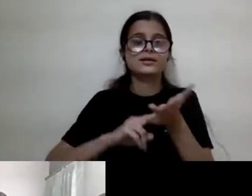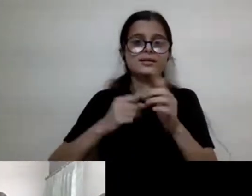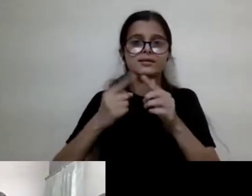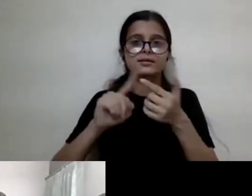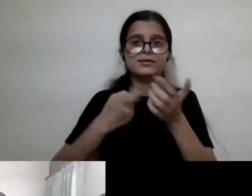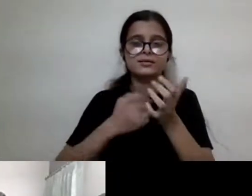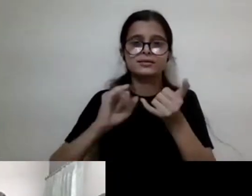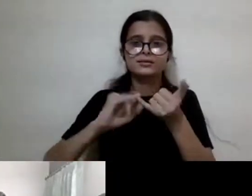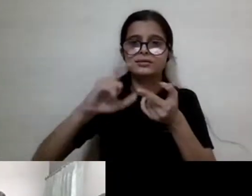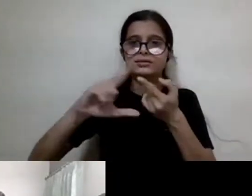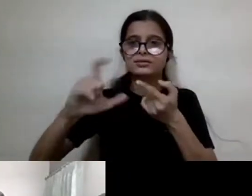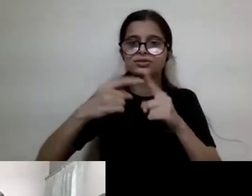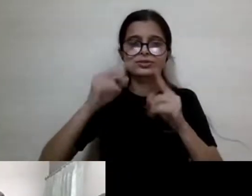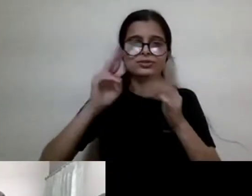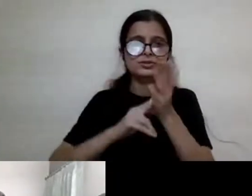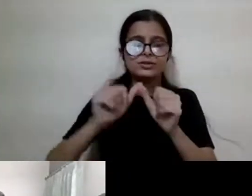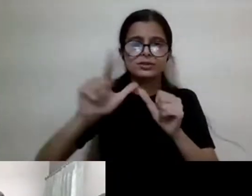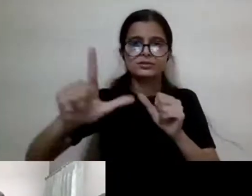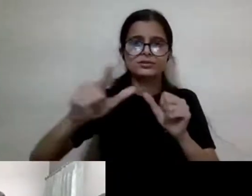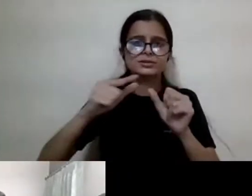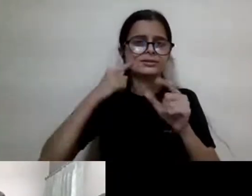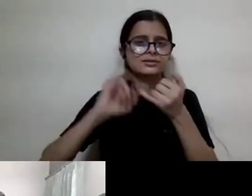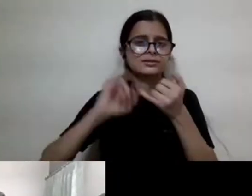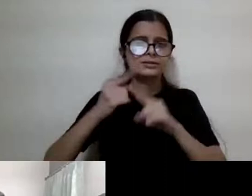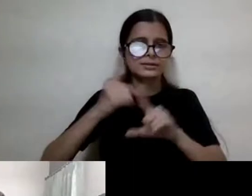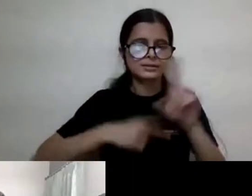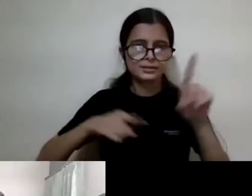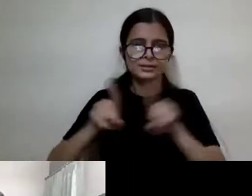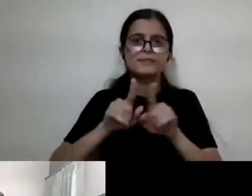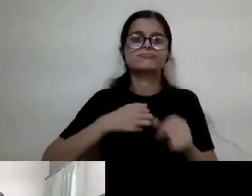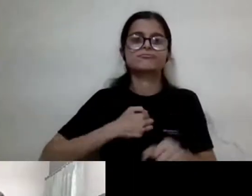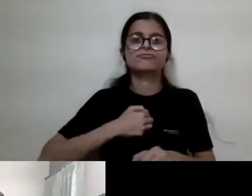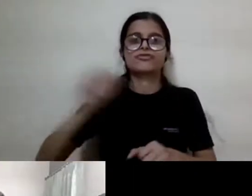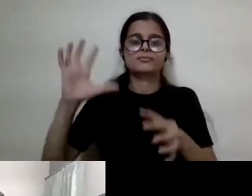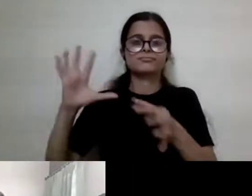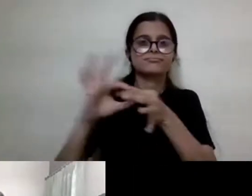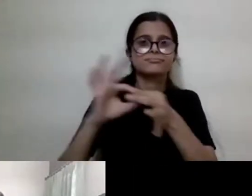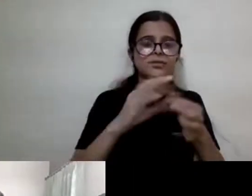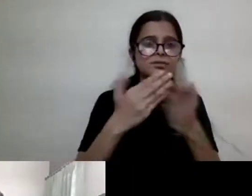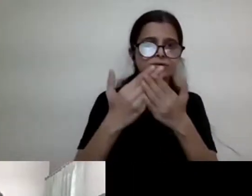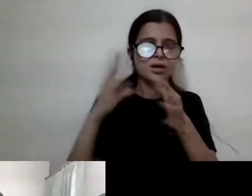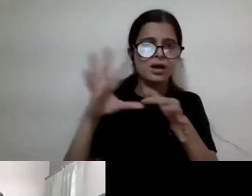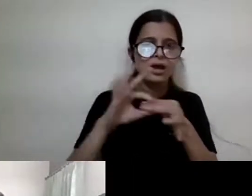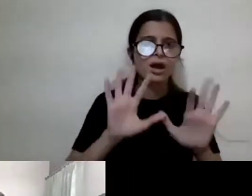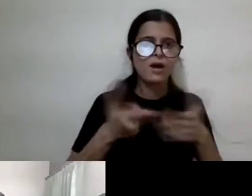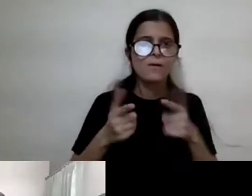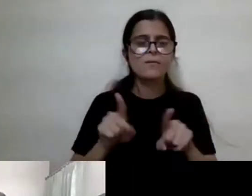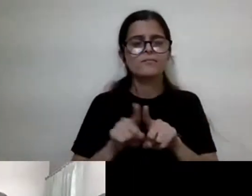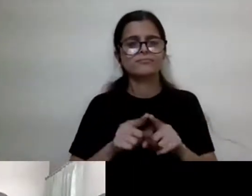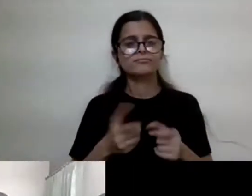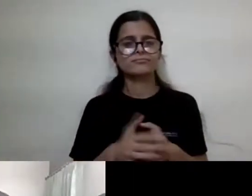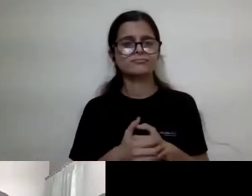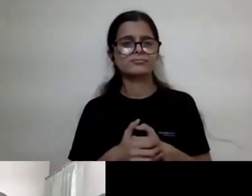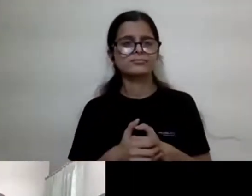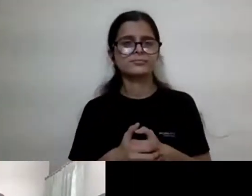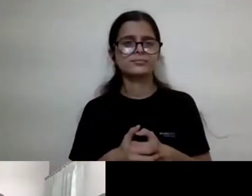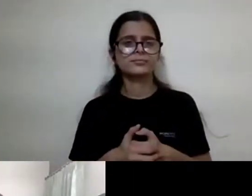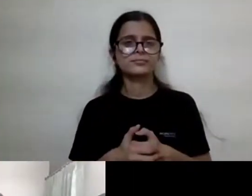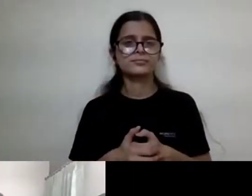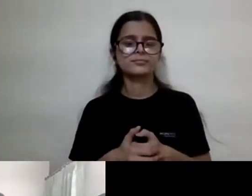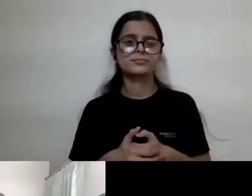on the field of feminist disability studies or the politics of appearance, a concept developed by Rosemary Thompson? Um,